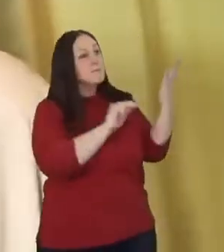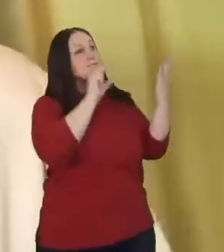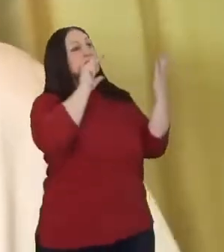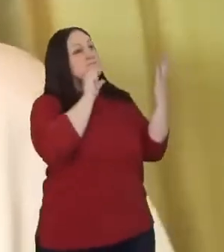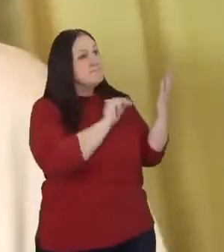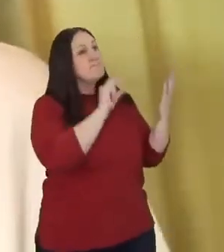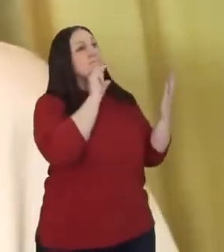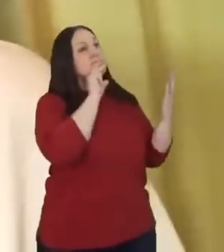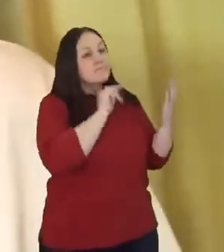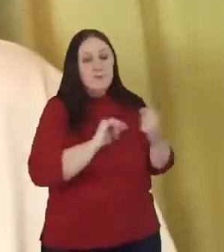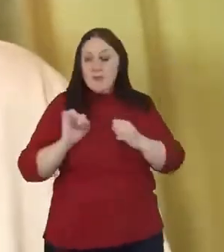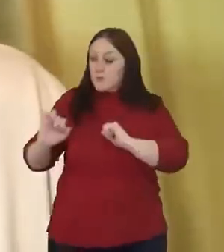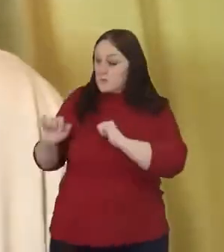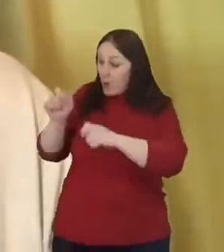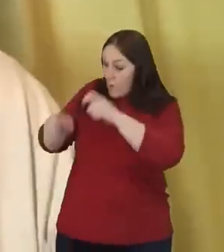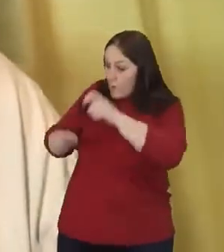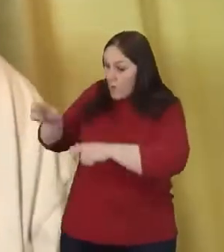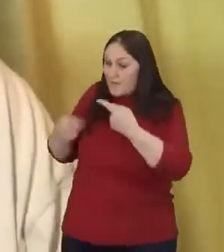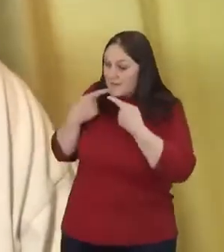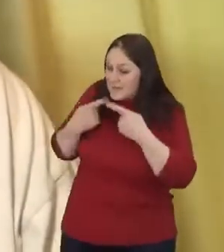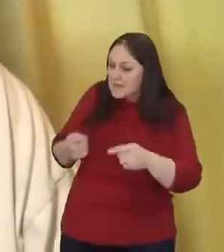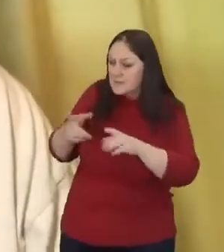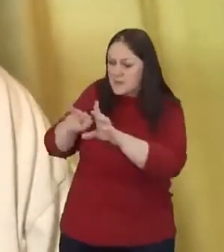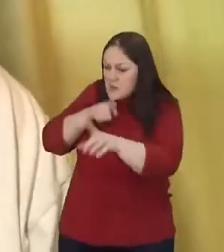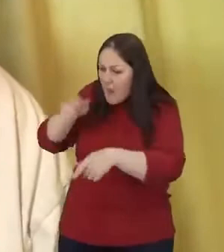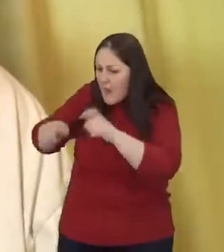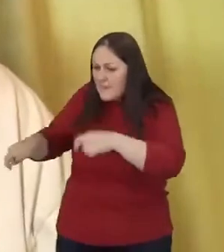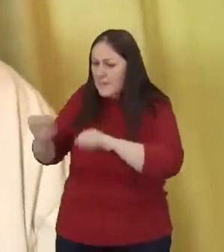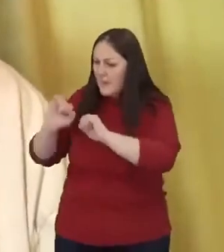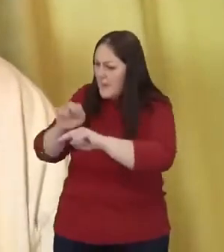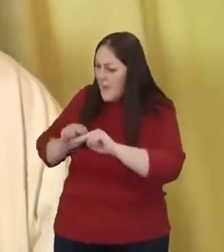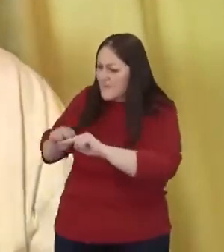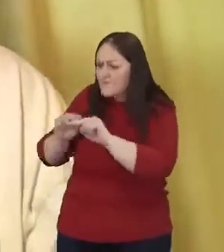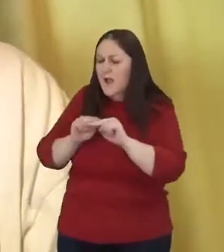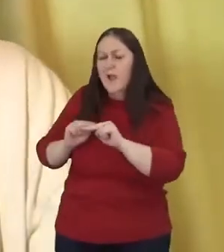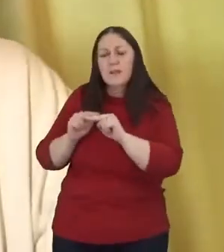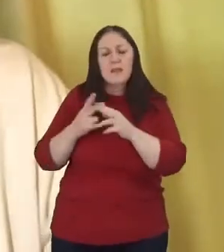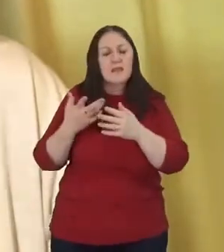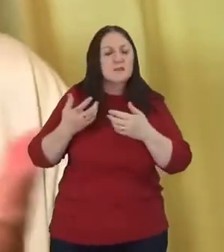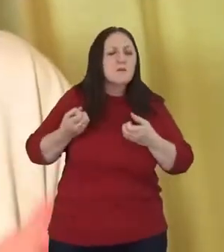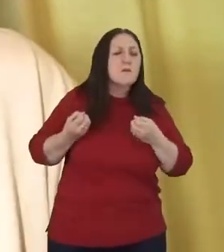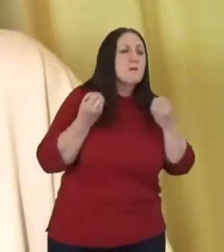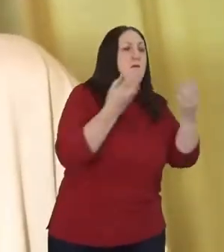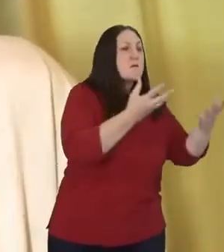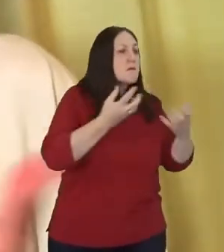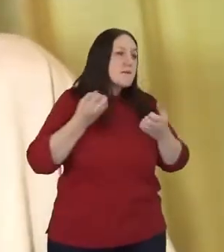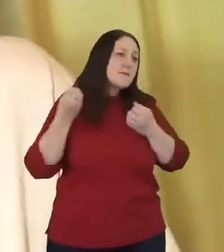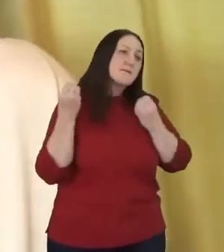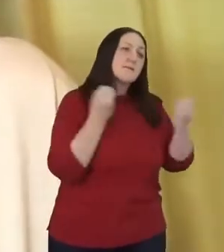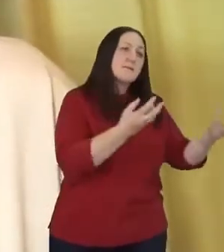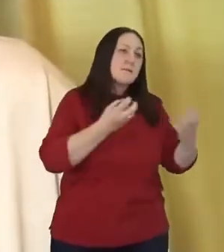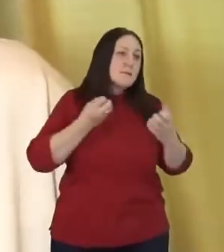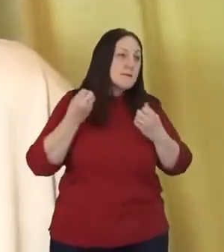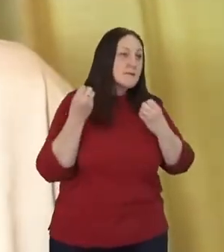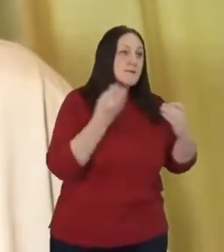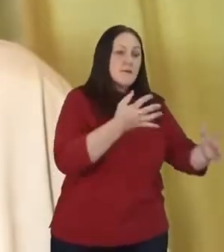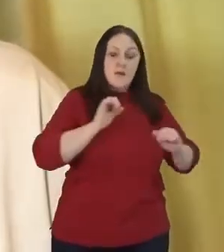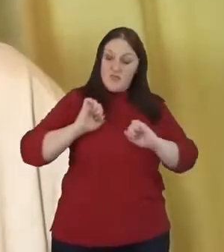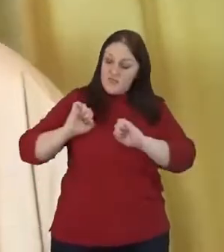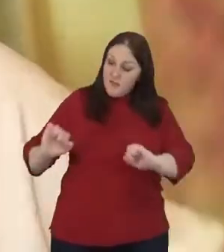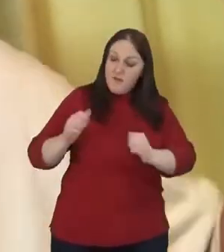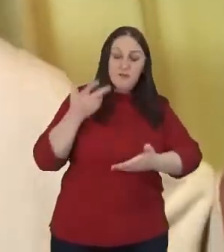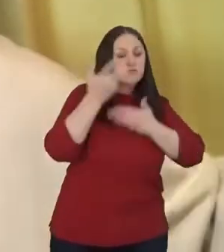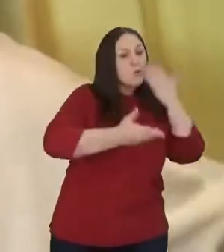testimonies of immigrant families, young people share their stories, and we continued to read those dreams one after another.